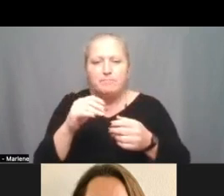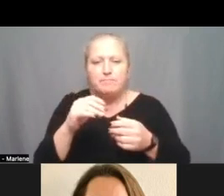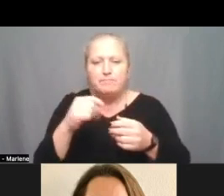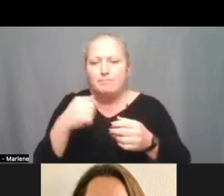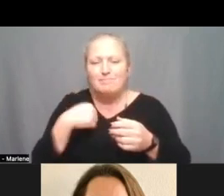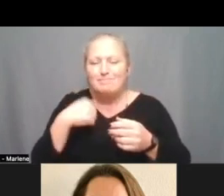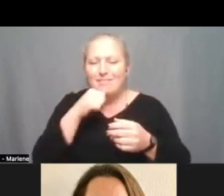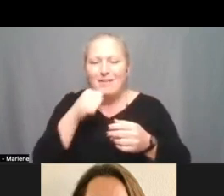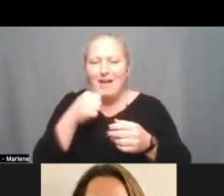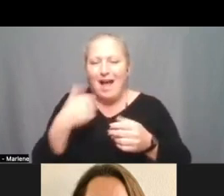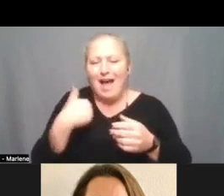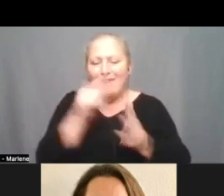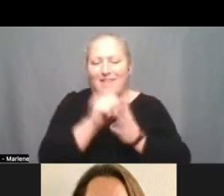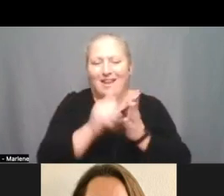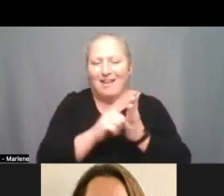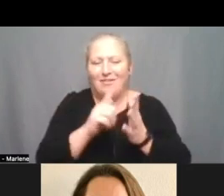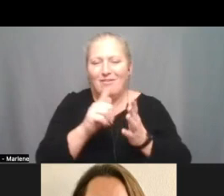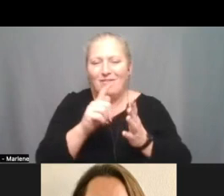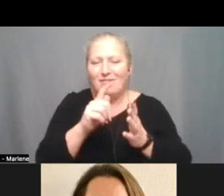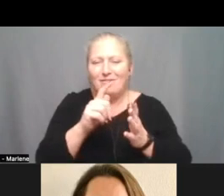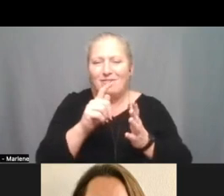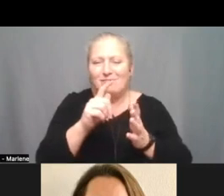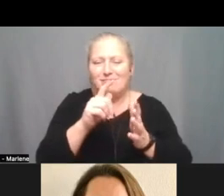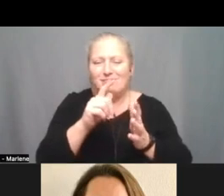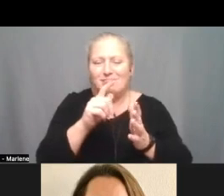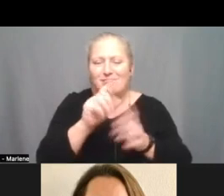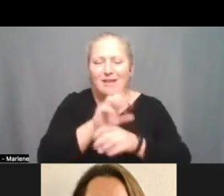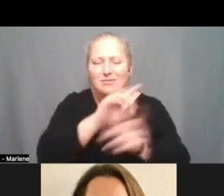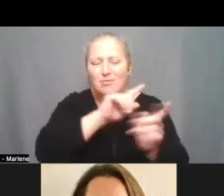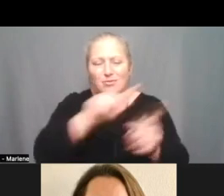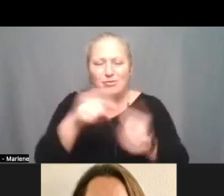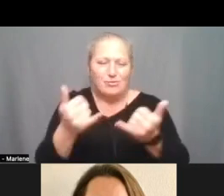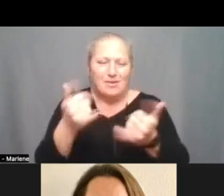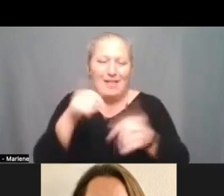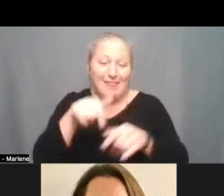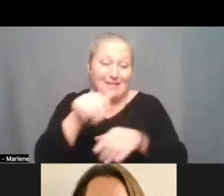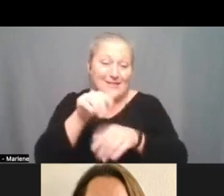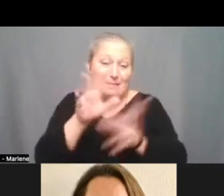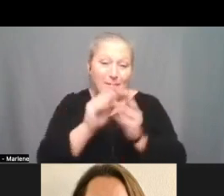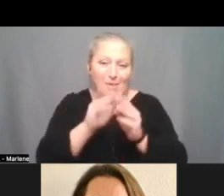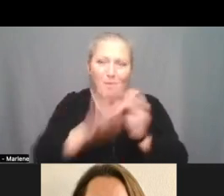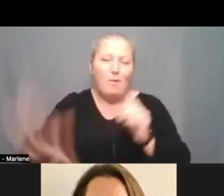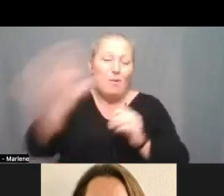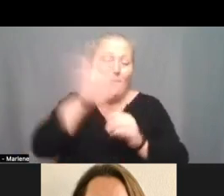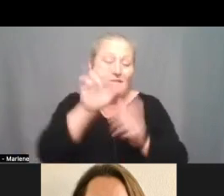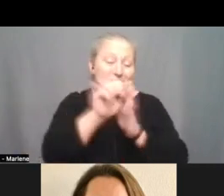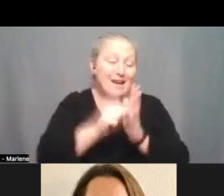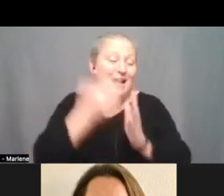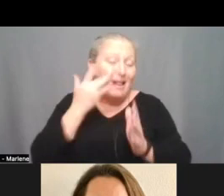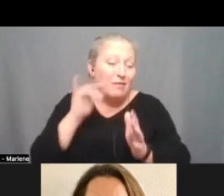able to have legal counsel return this evening. As you know, these meetings are taking place all over the State of California, and they are